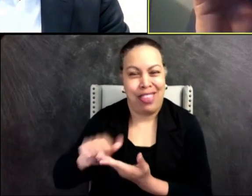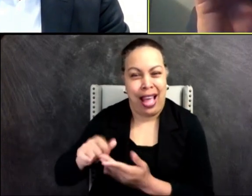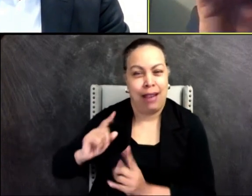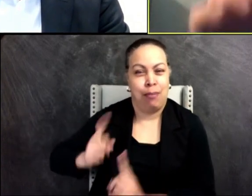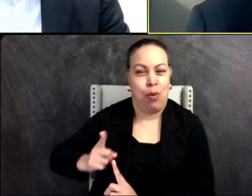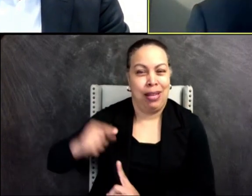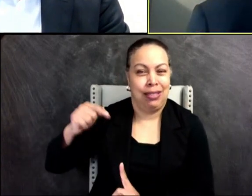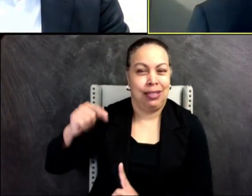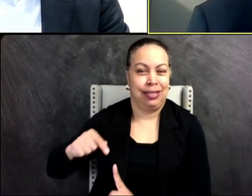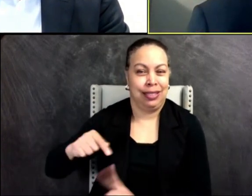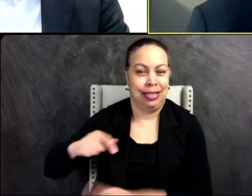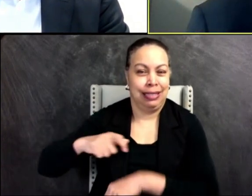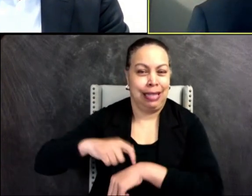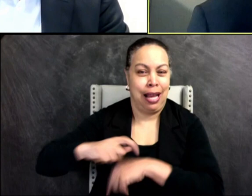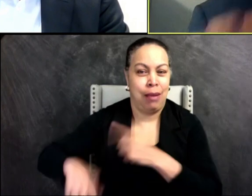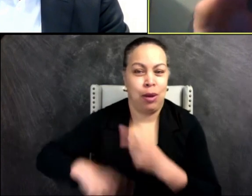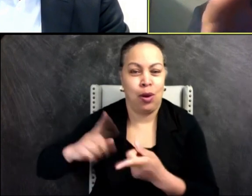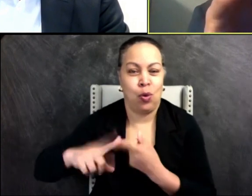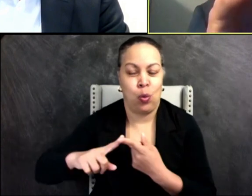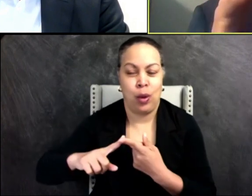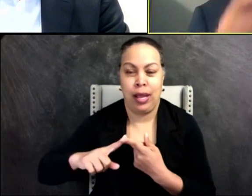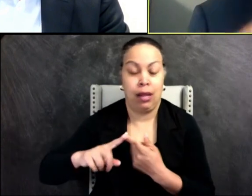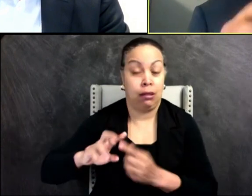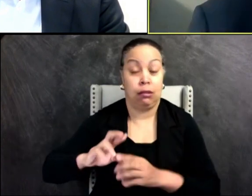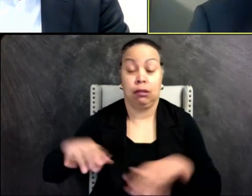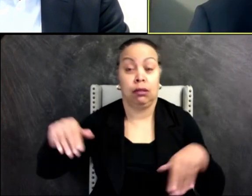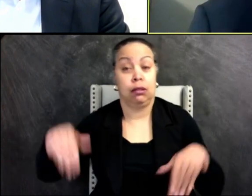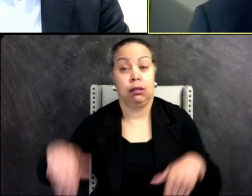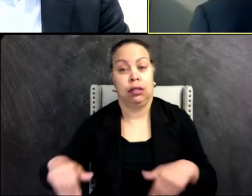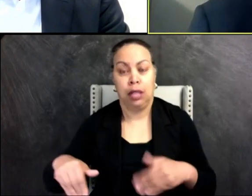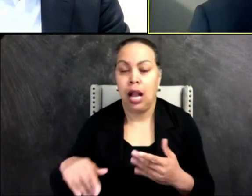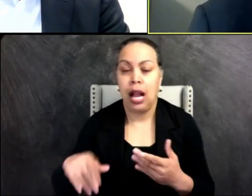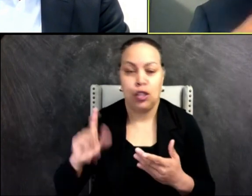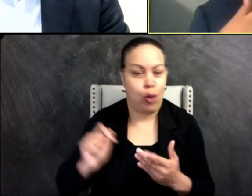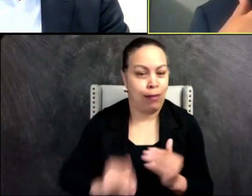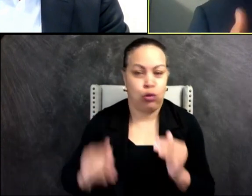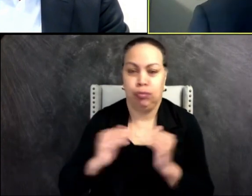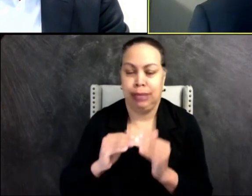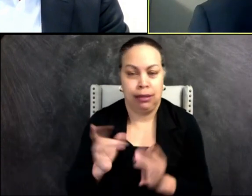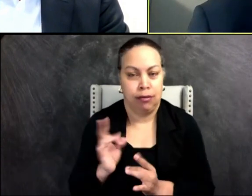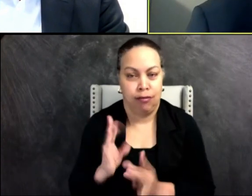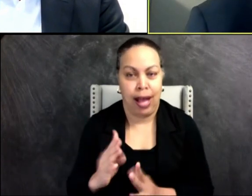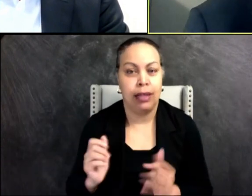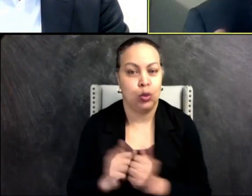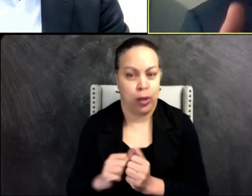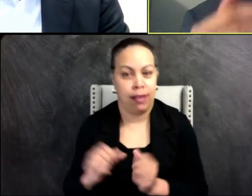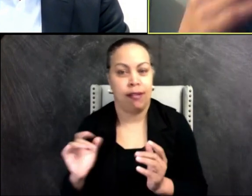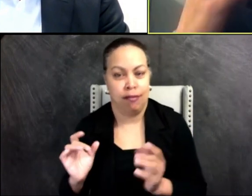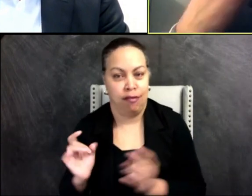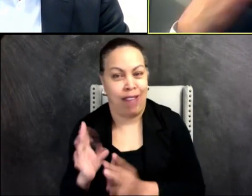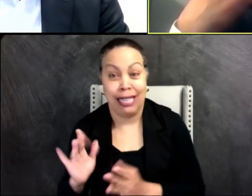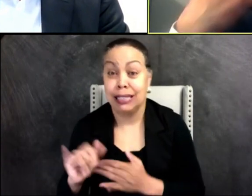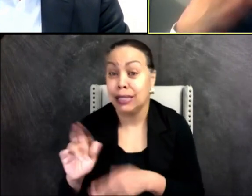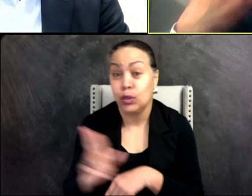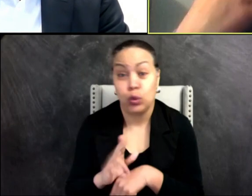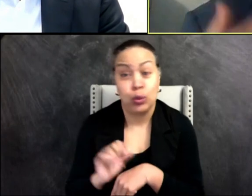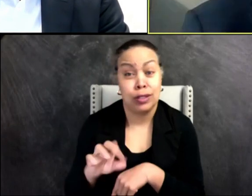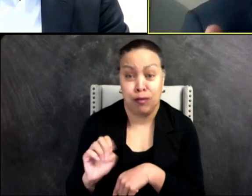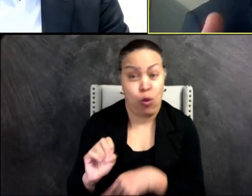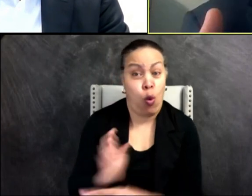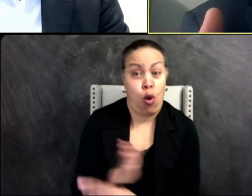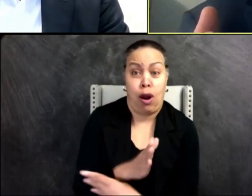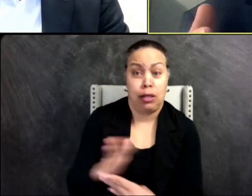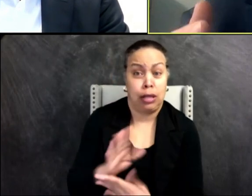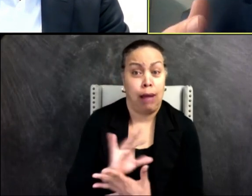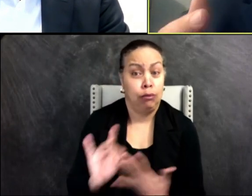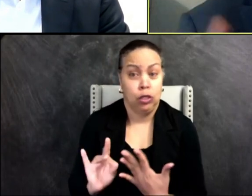when you're about to get incapacitated, you have to meet that violence with violence. That's the use of force continuum. I was never